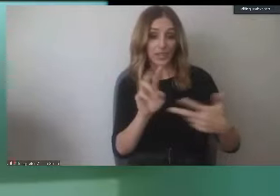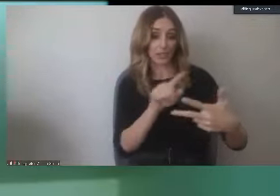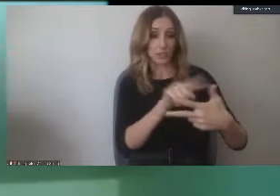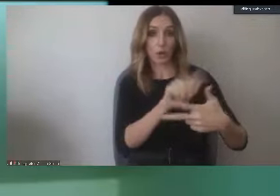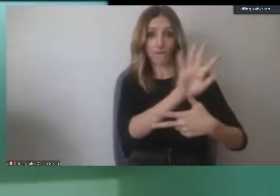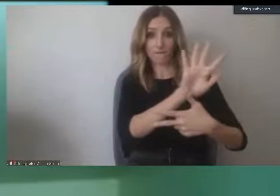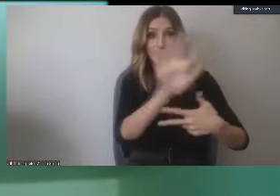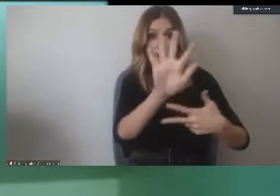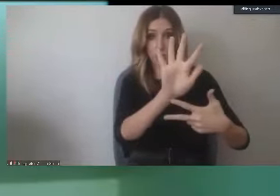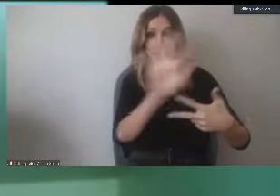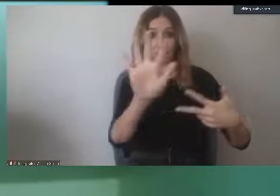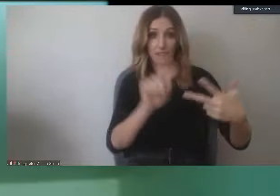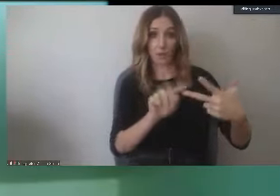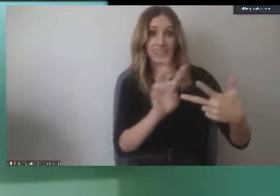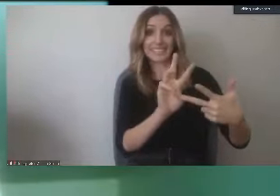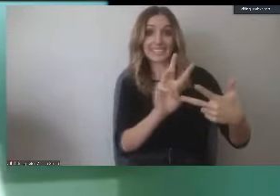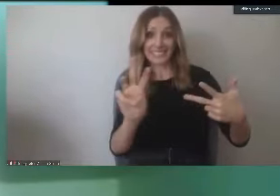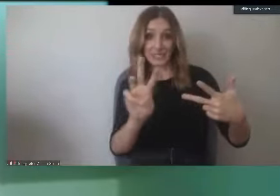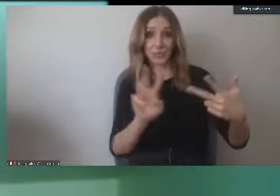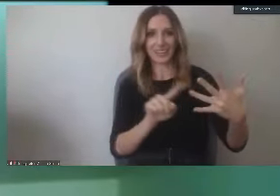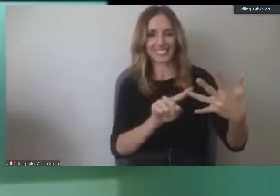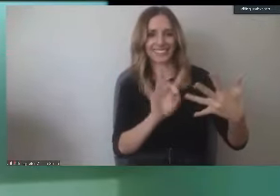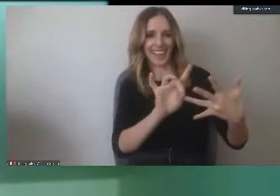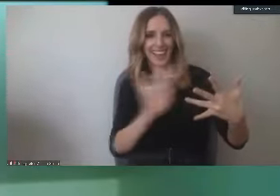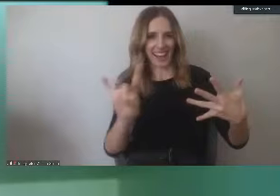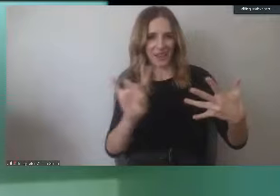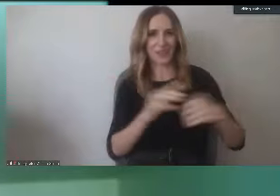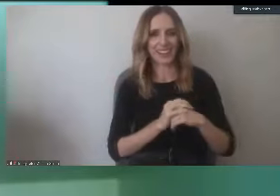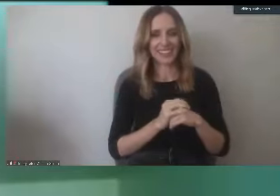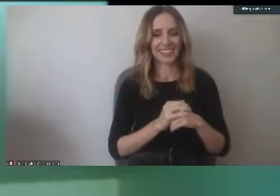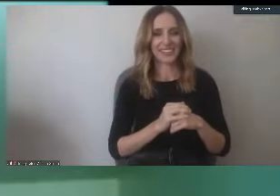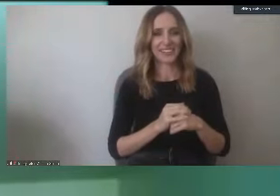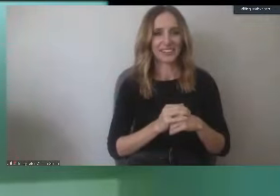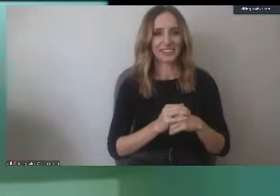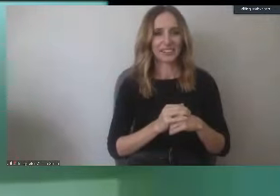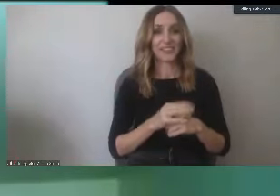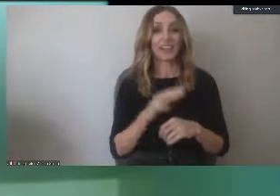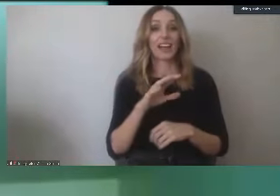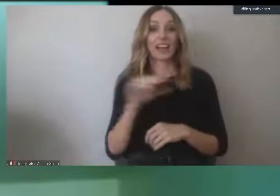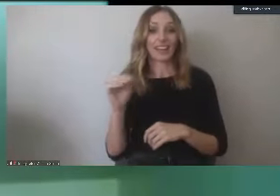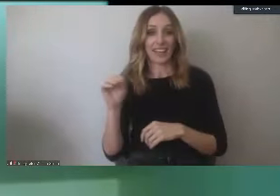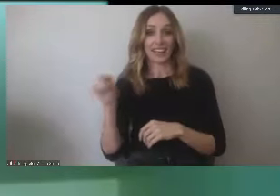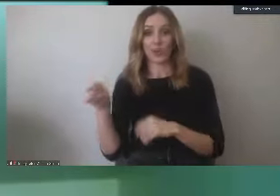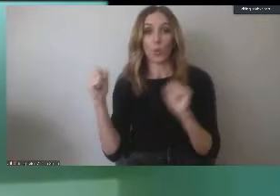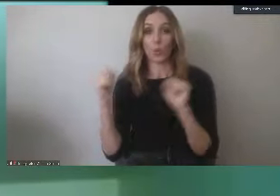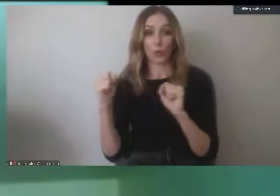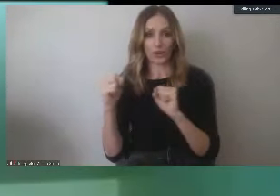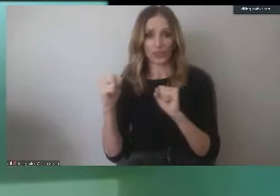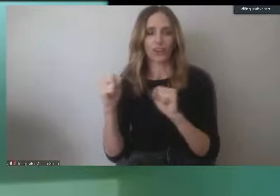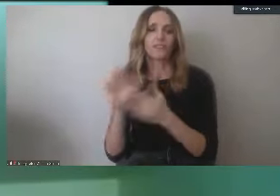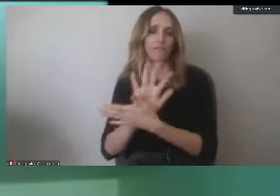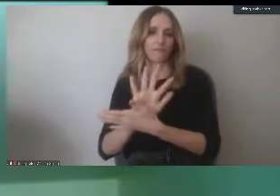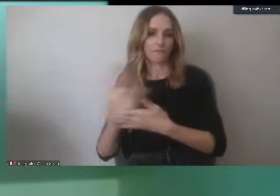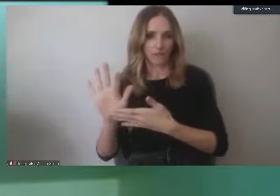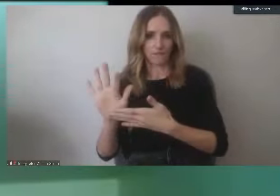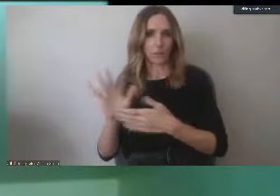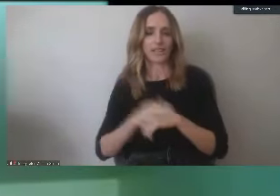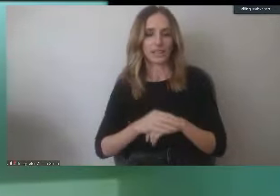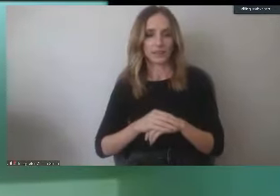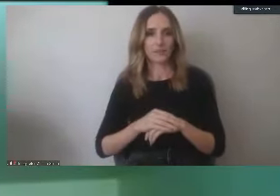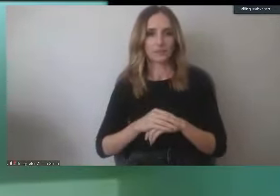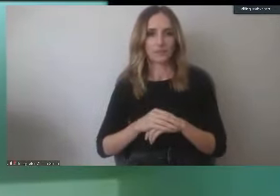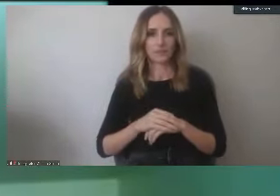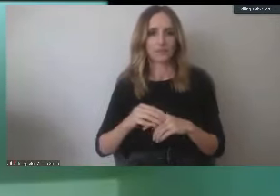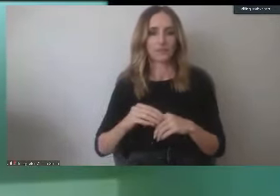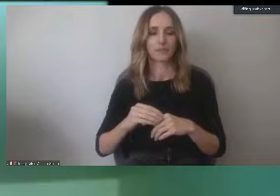option. We feel that we have something for everybody. And our winter intercession is also five weeks. So we do have